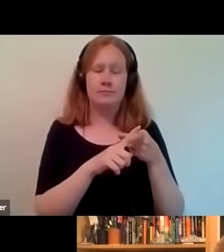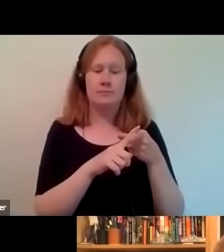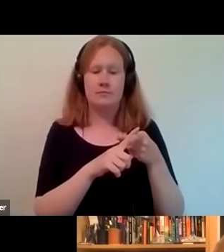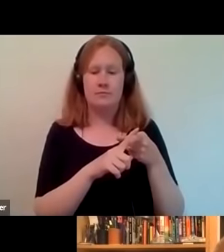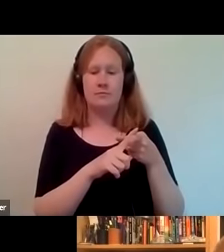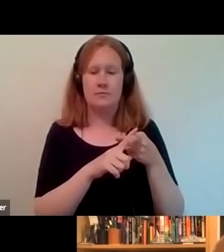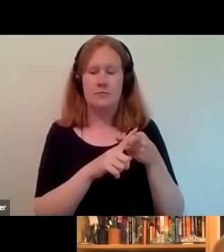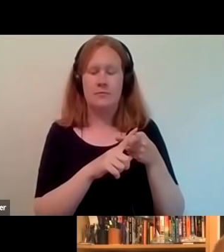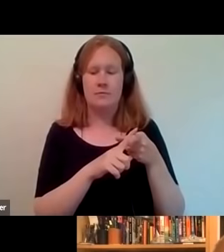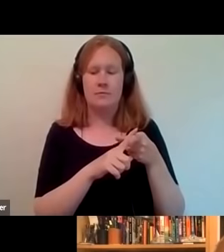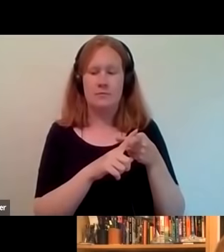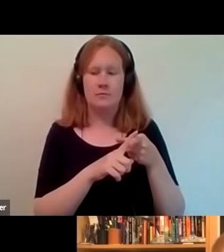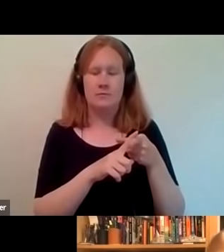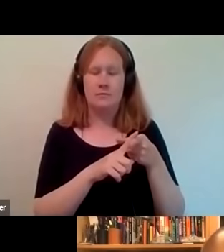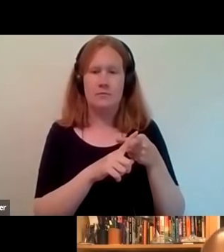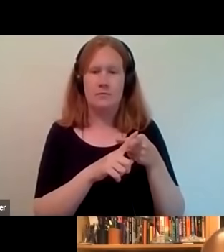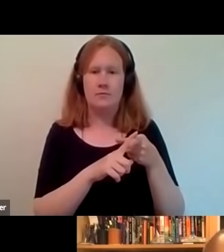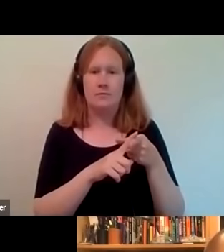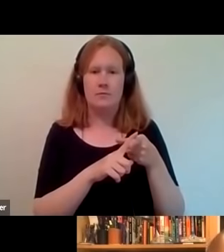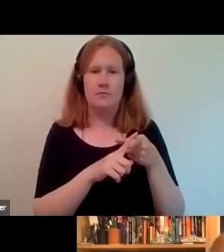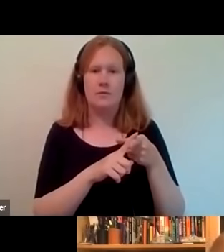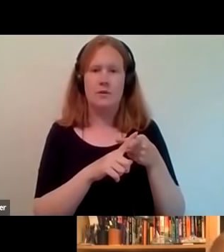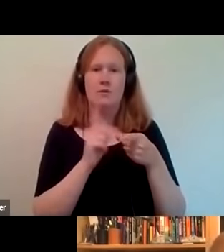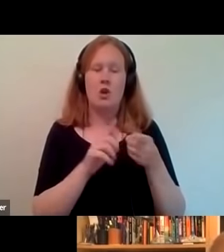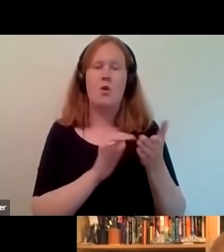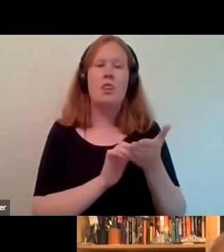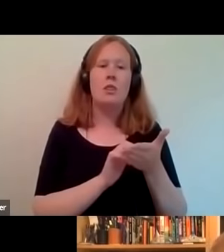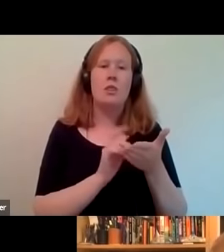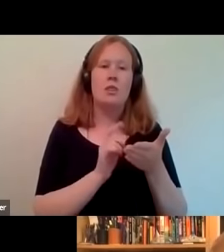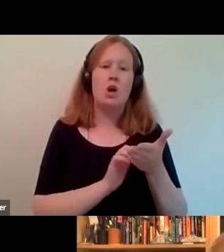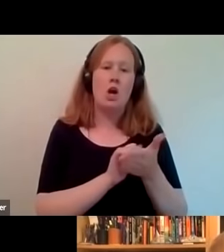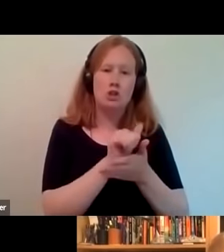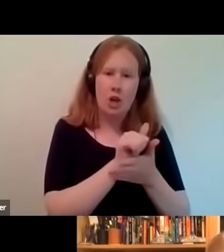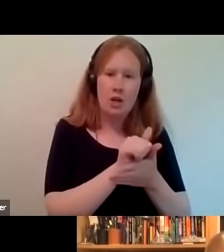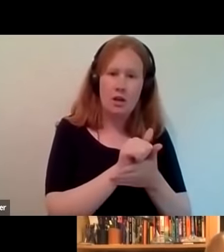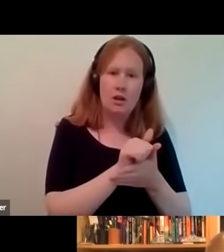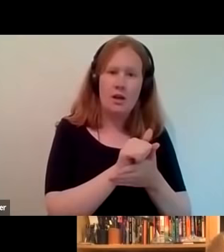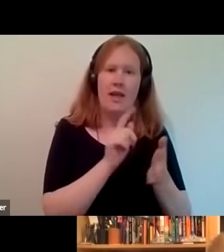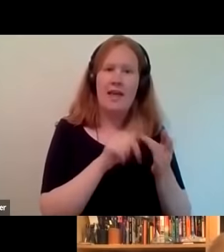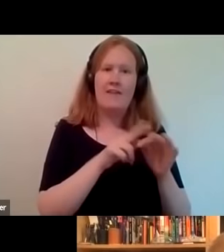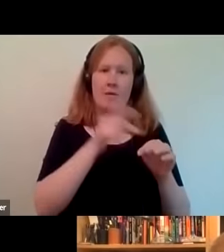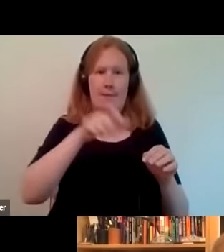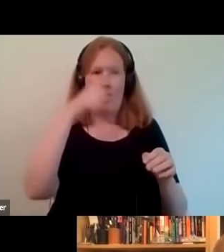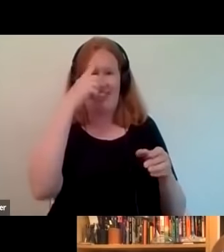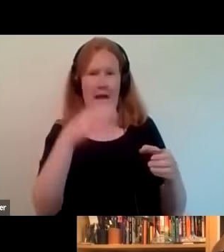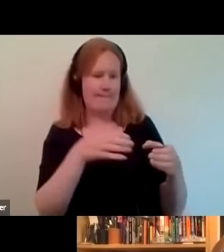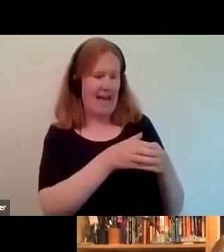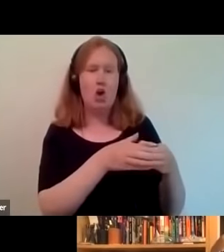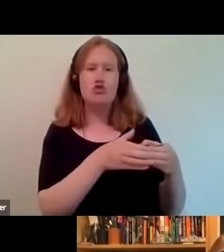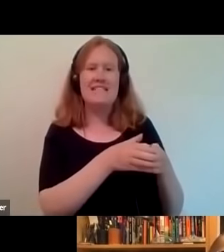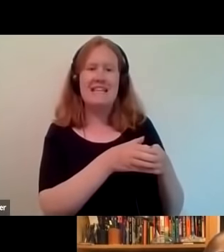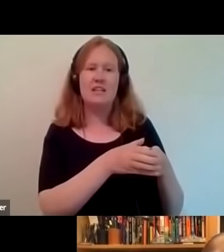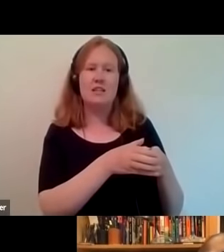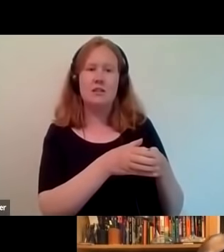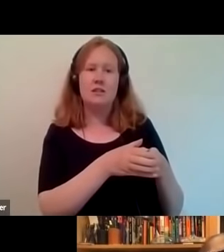culture uh from what's the music emanates is regarded as minority there is a